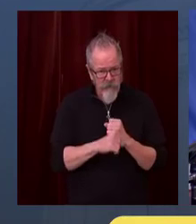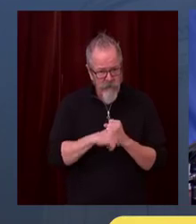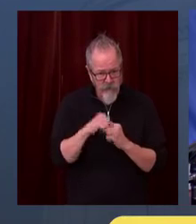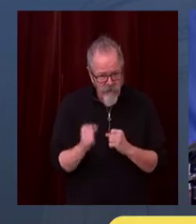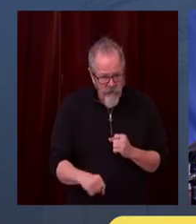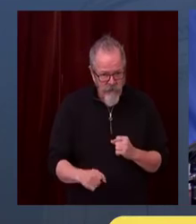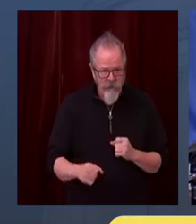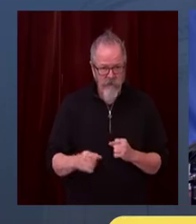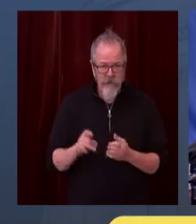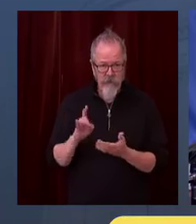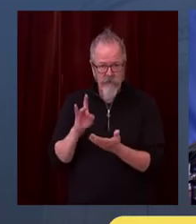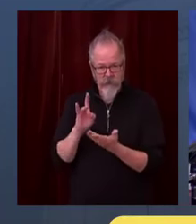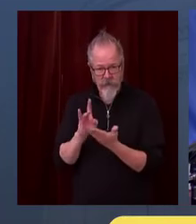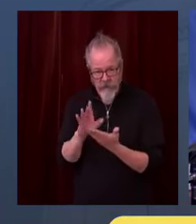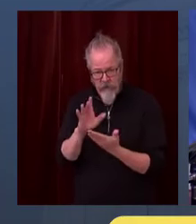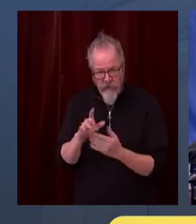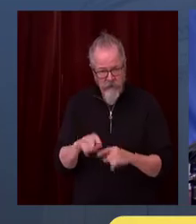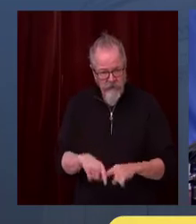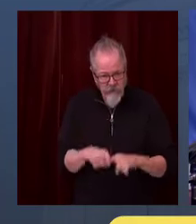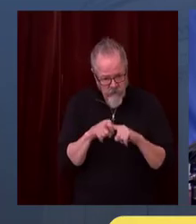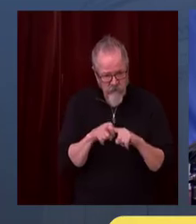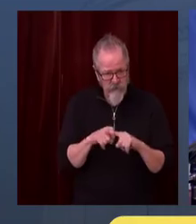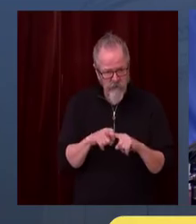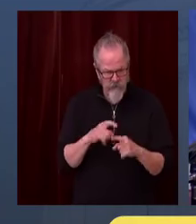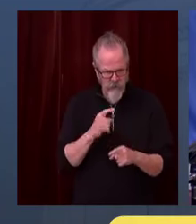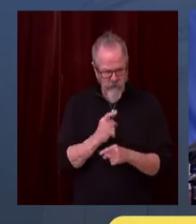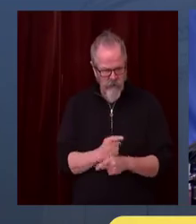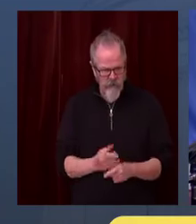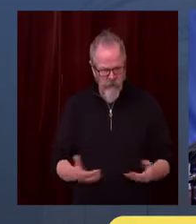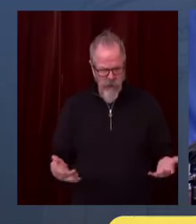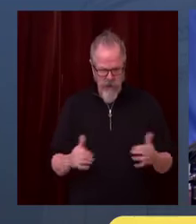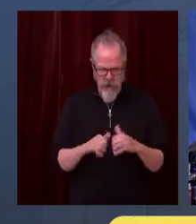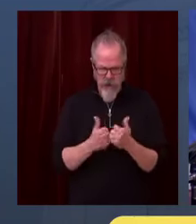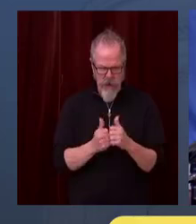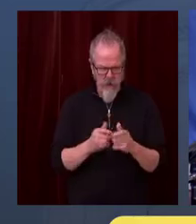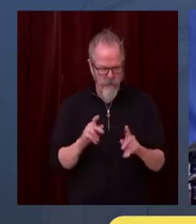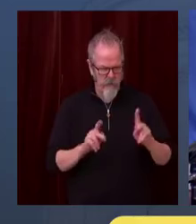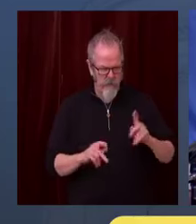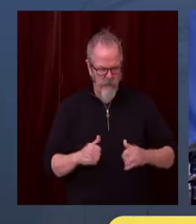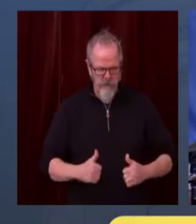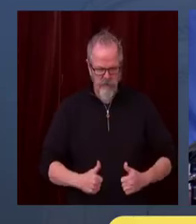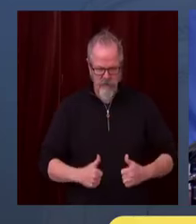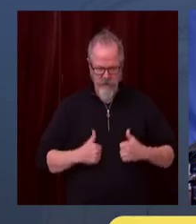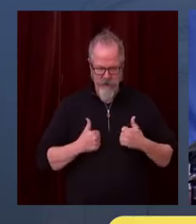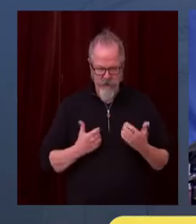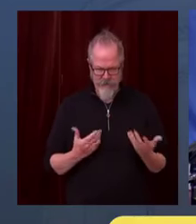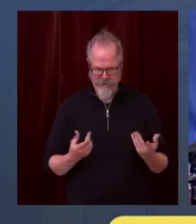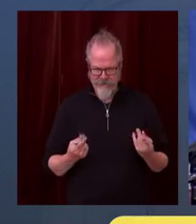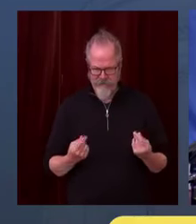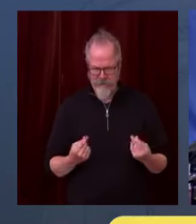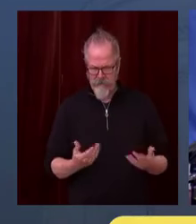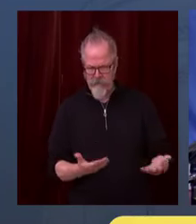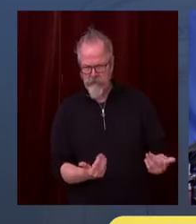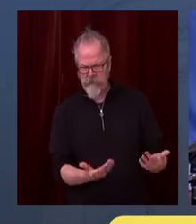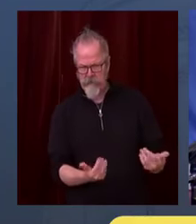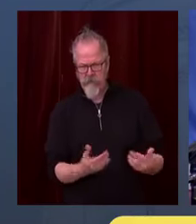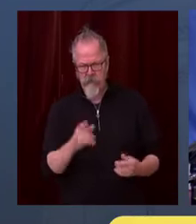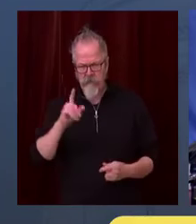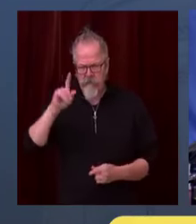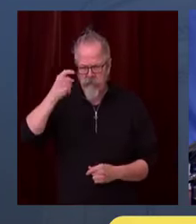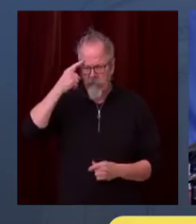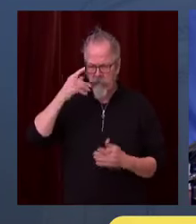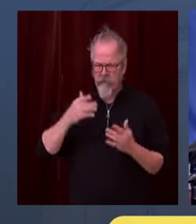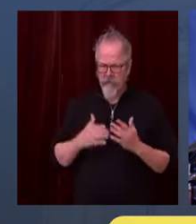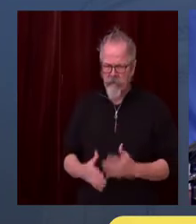And it may be possible, as I've indicated, we're giving some thought. Could there possibly be a state substitution for the